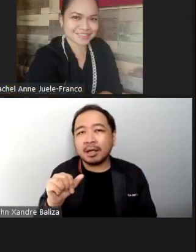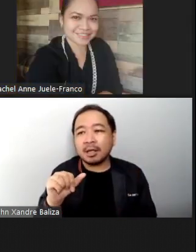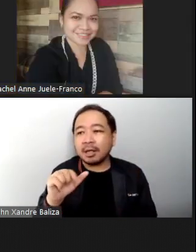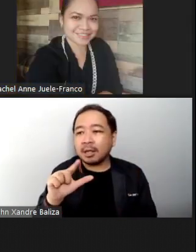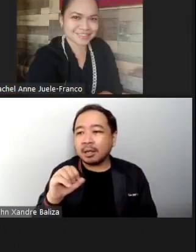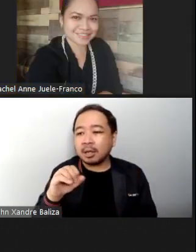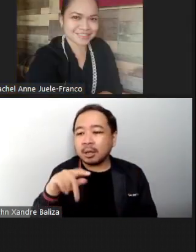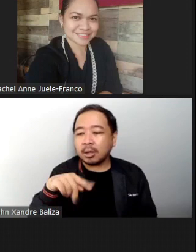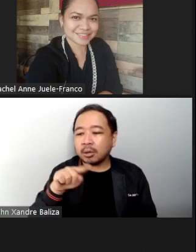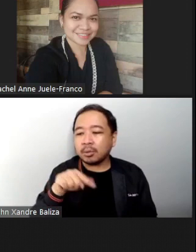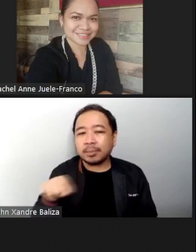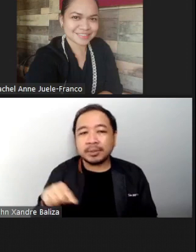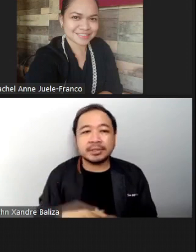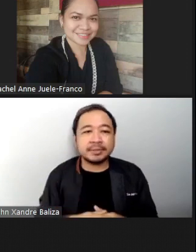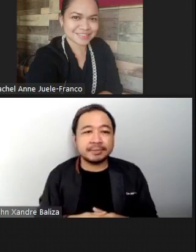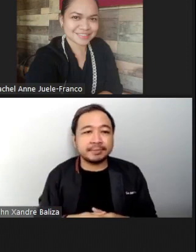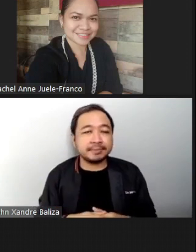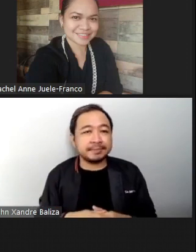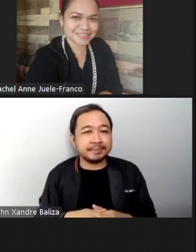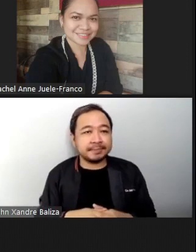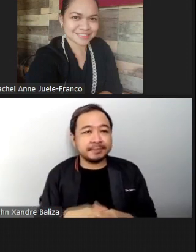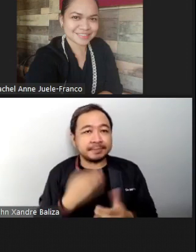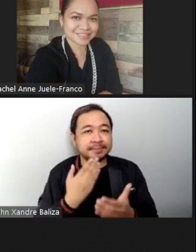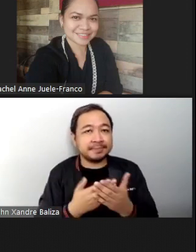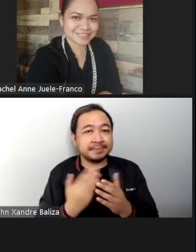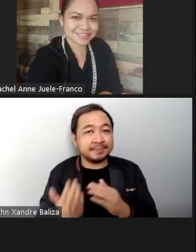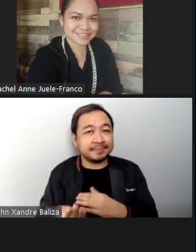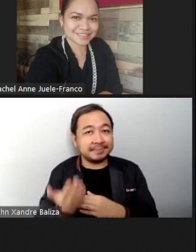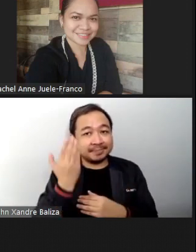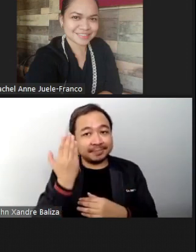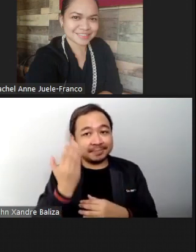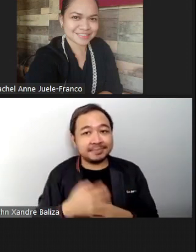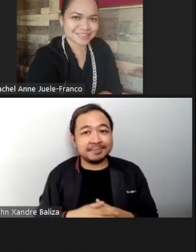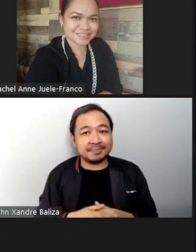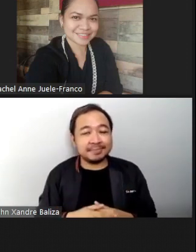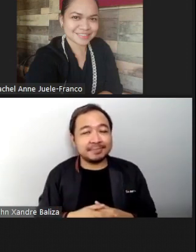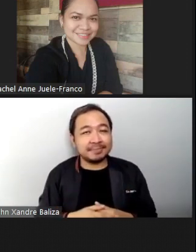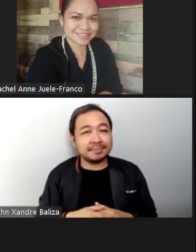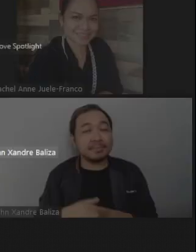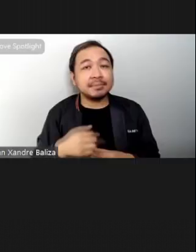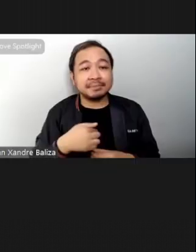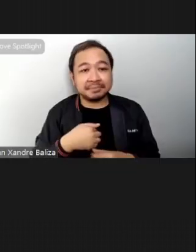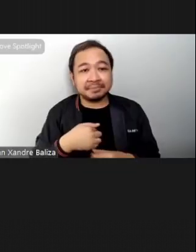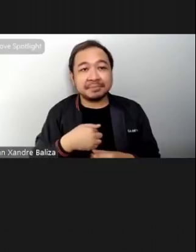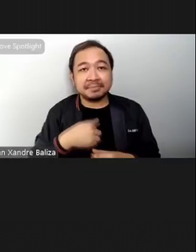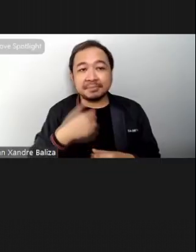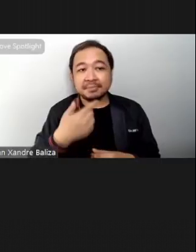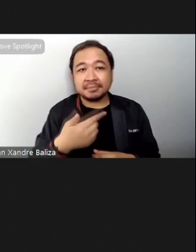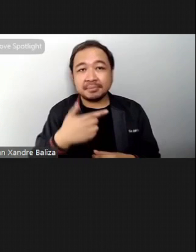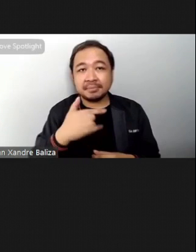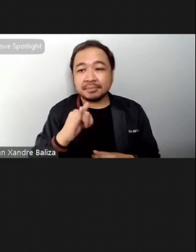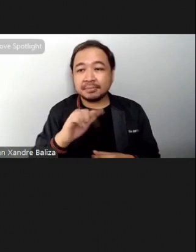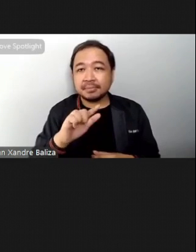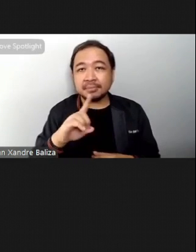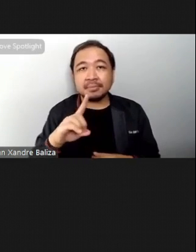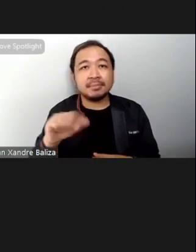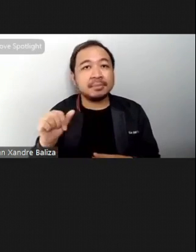Good morning to everybody My name is Hilda Dance Lopez